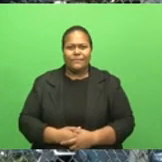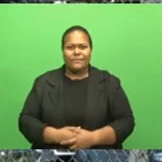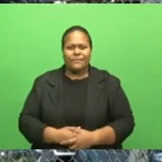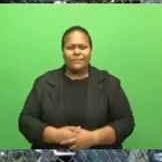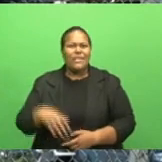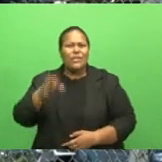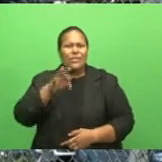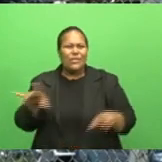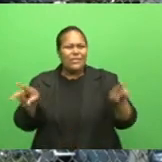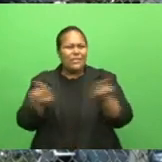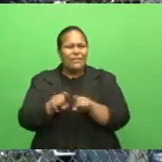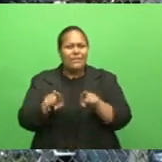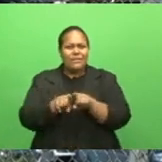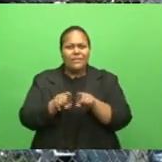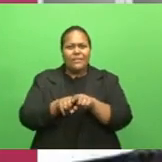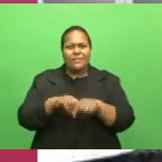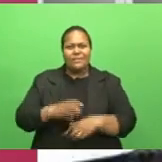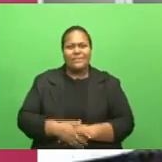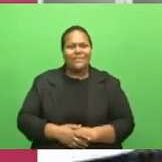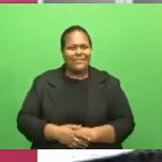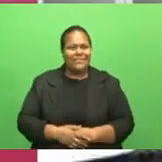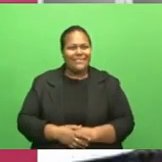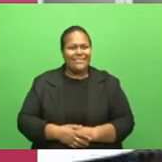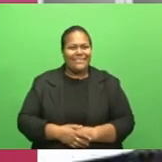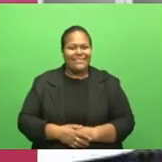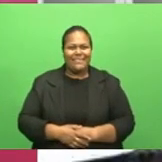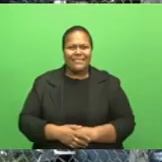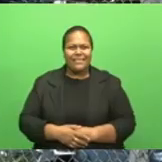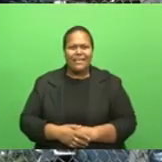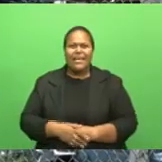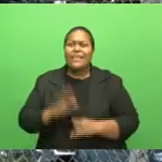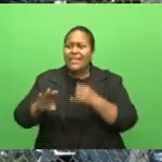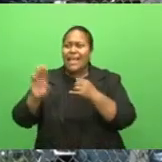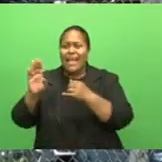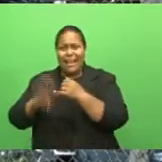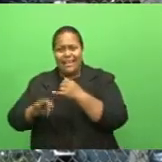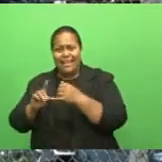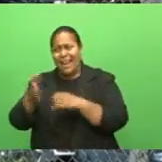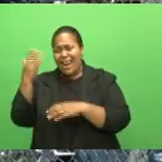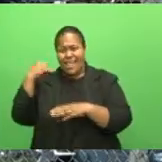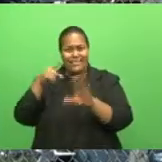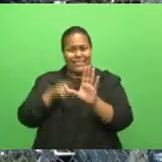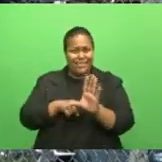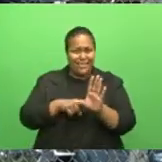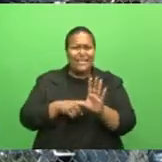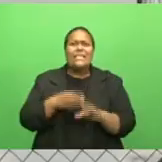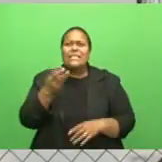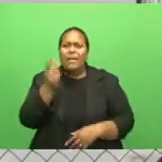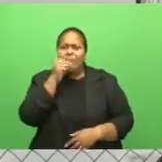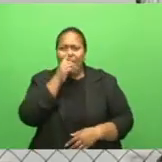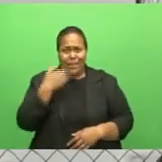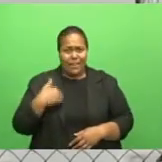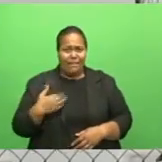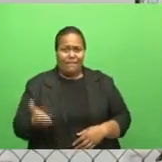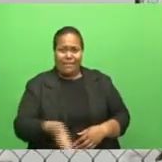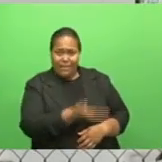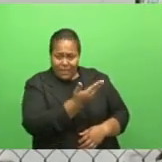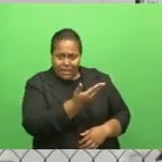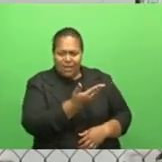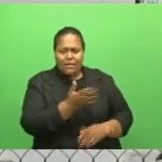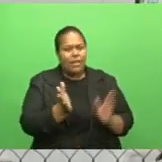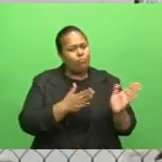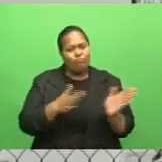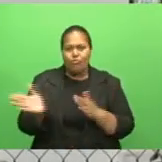earlier at the end of last year. A number of tenants have recently moved out following eviction